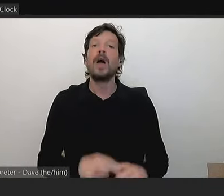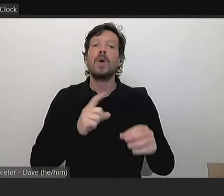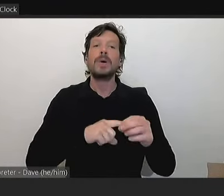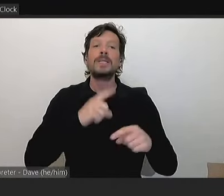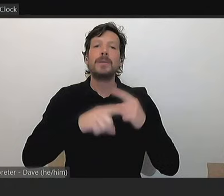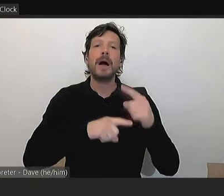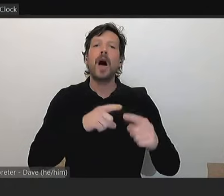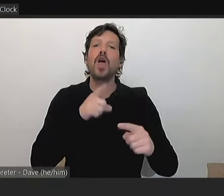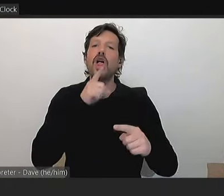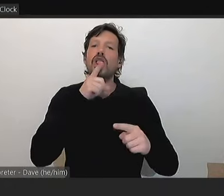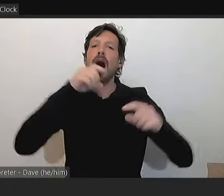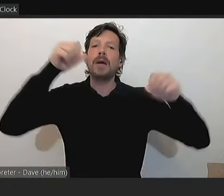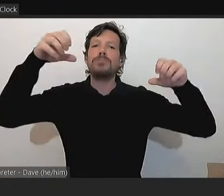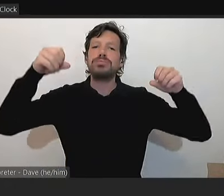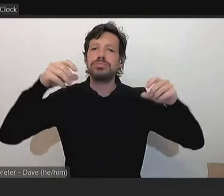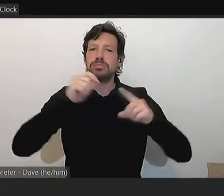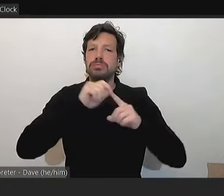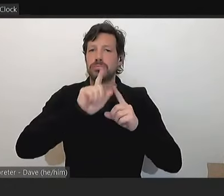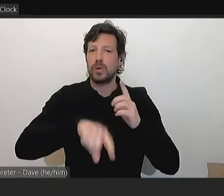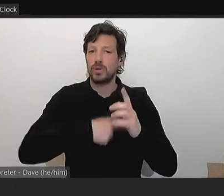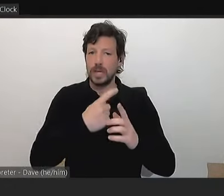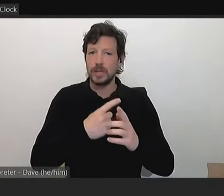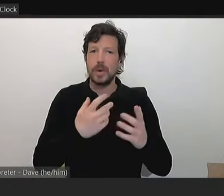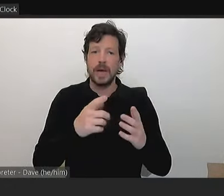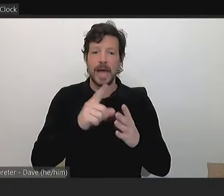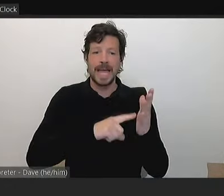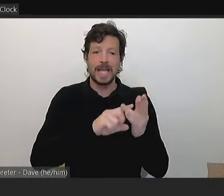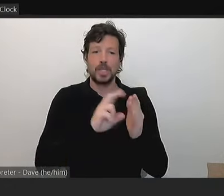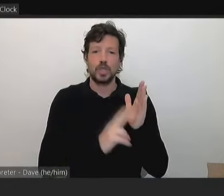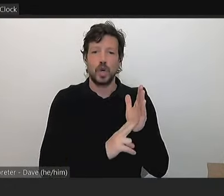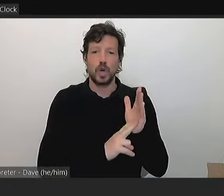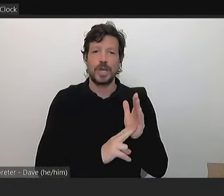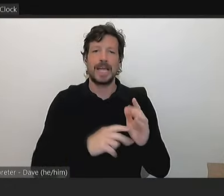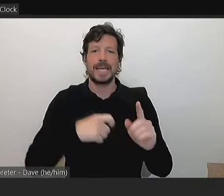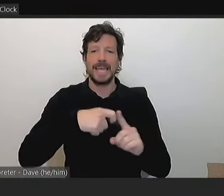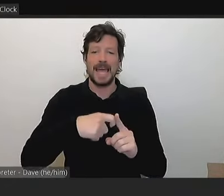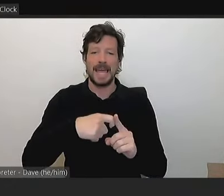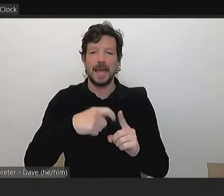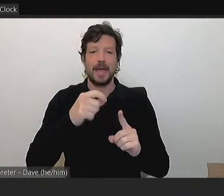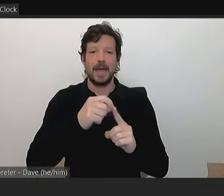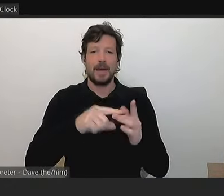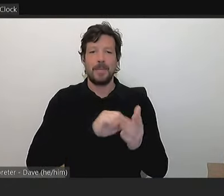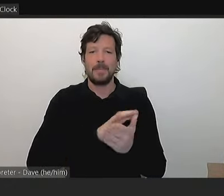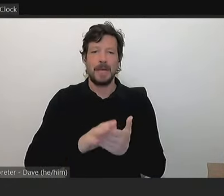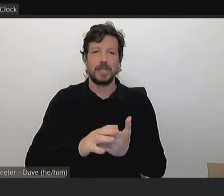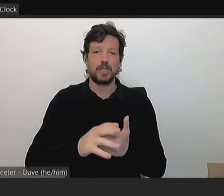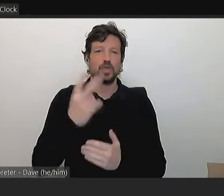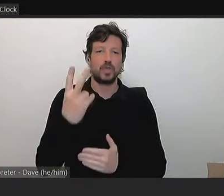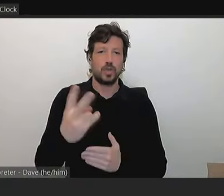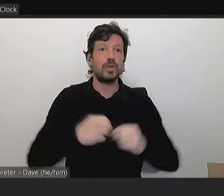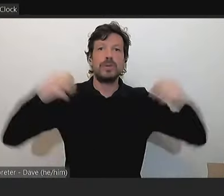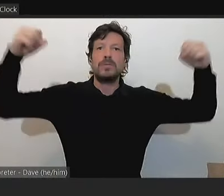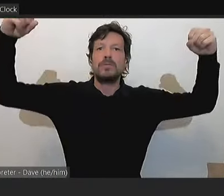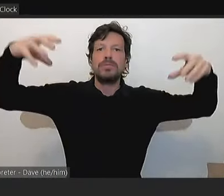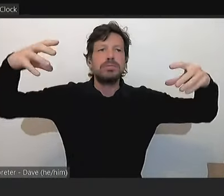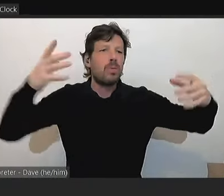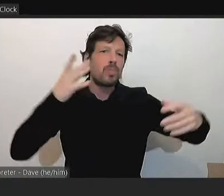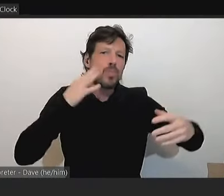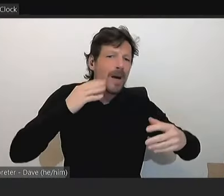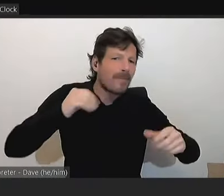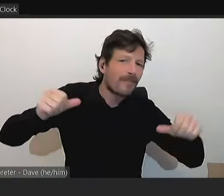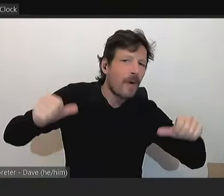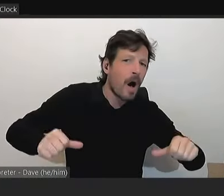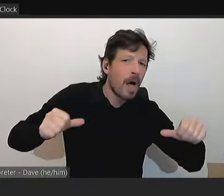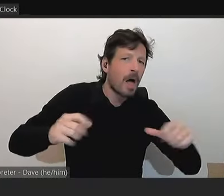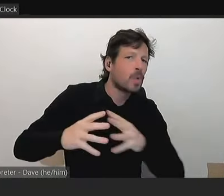considerations that John came pitched to. The first question we have is, when can we expect lighting to be finalised at the West End,